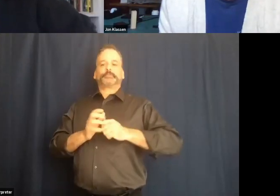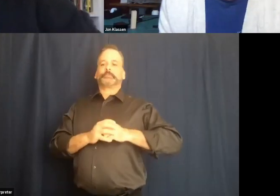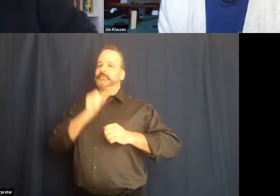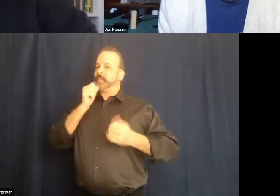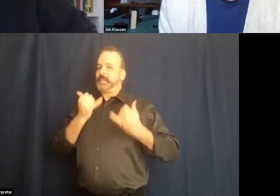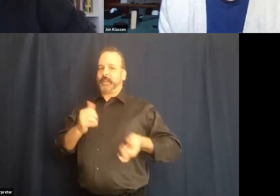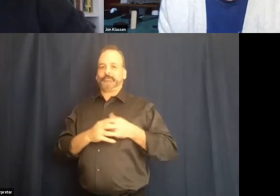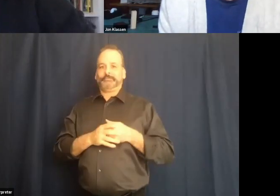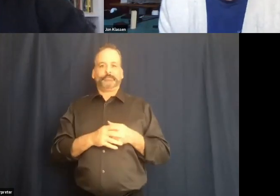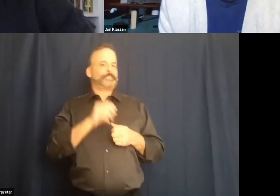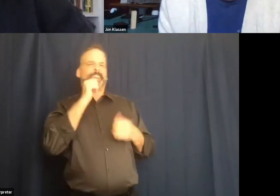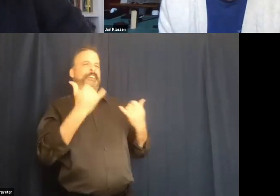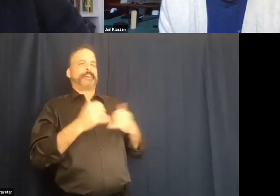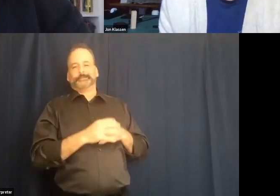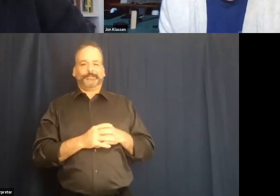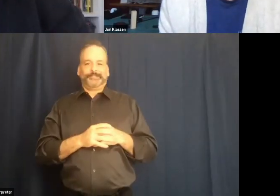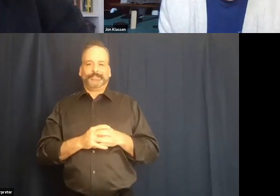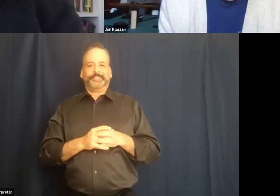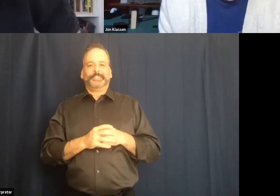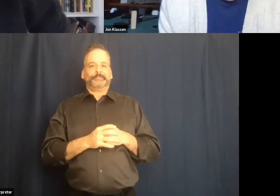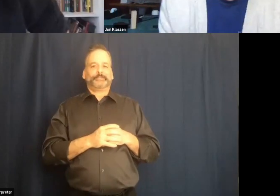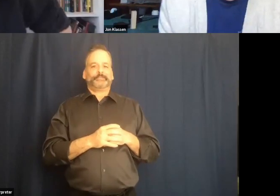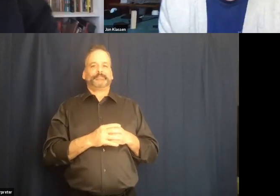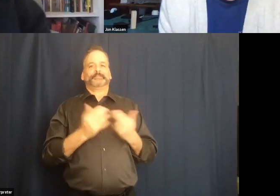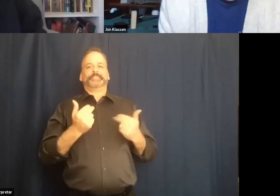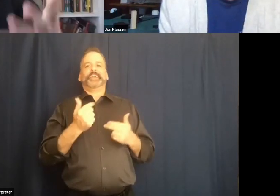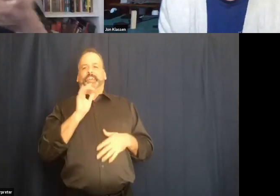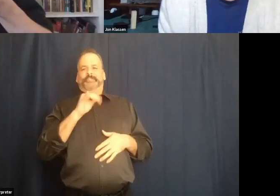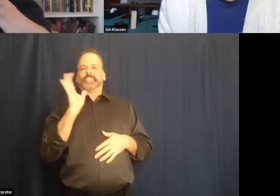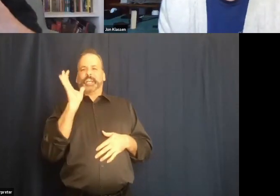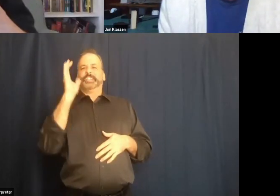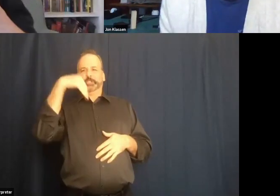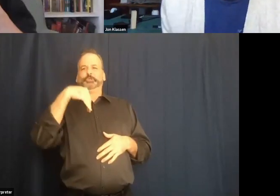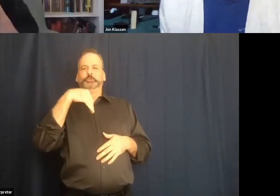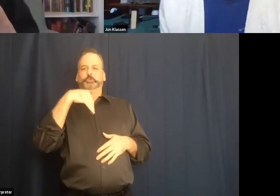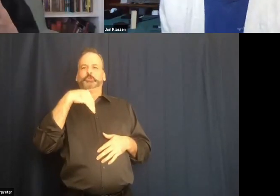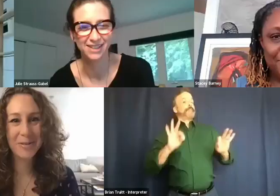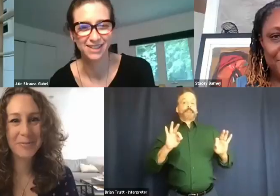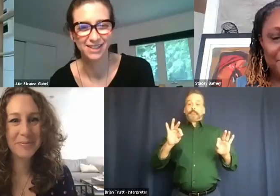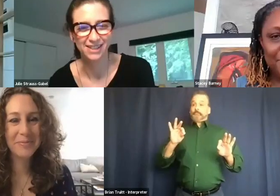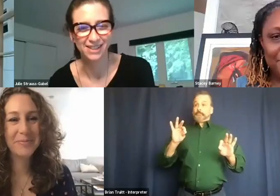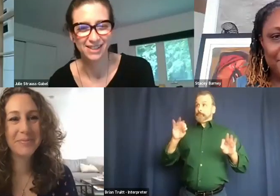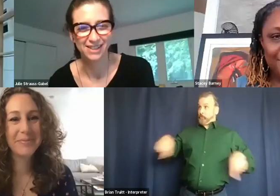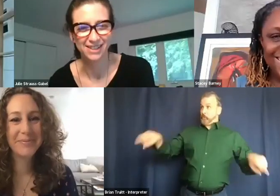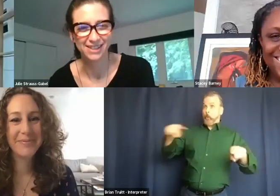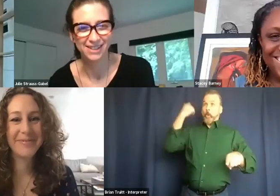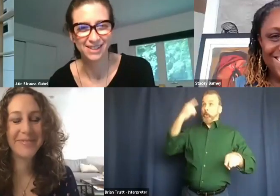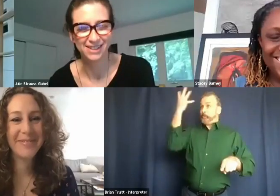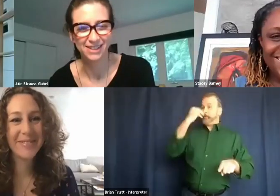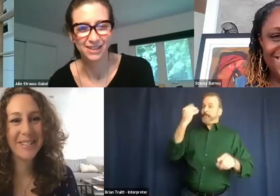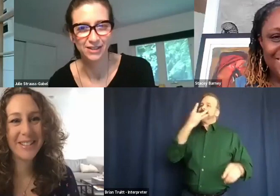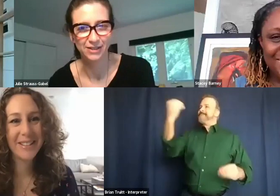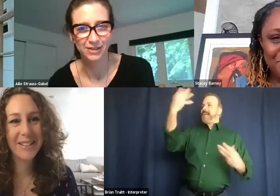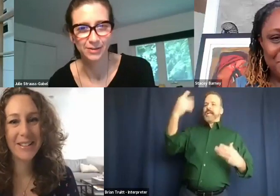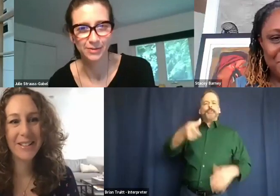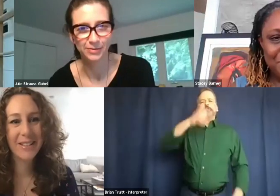that's the unusual trajectory of our that's the unusual part yeah what is it you're